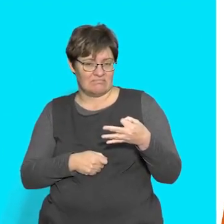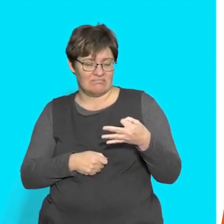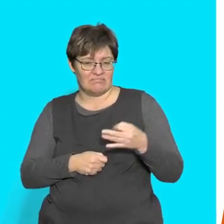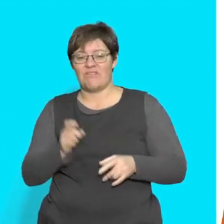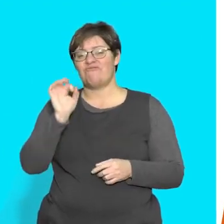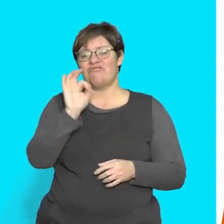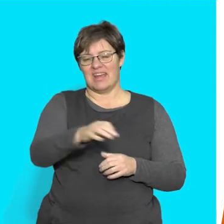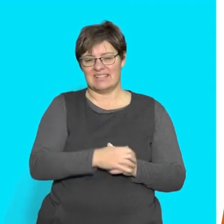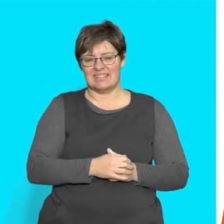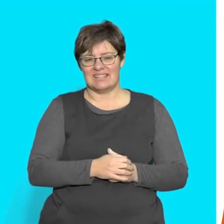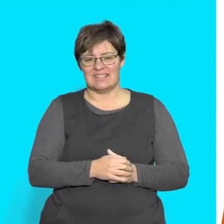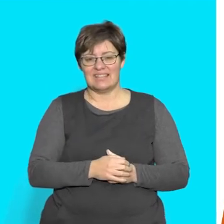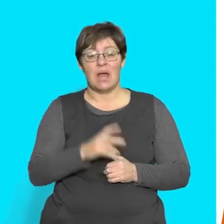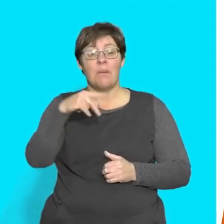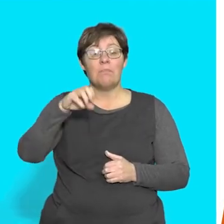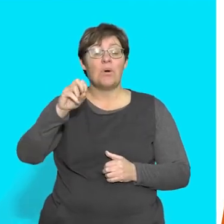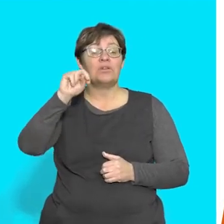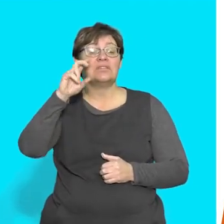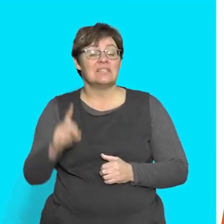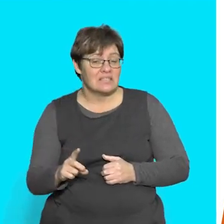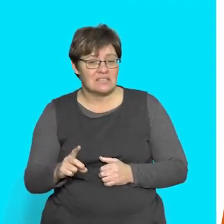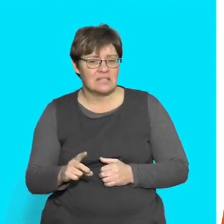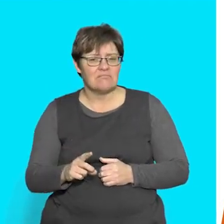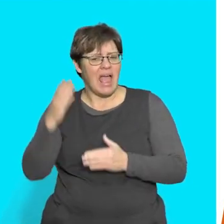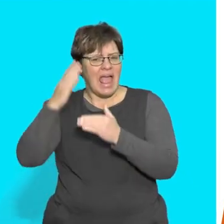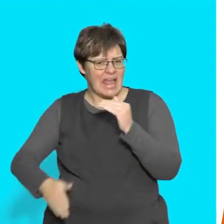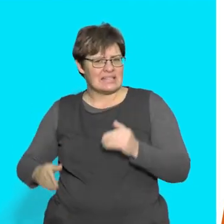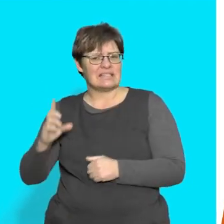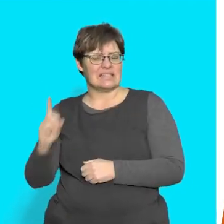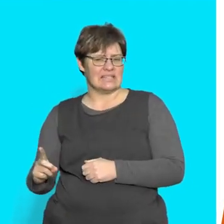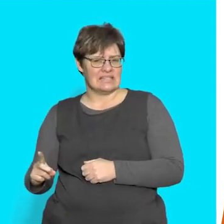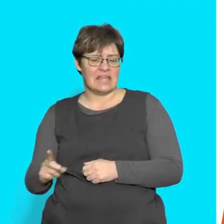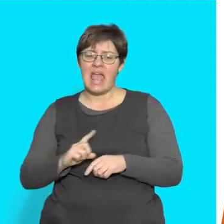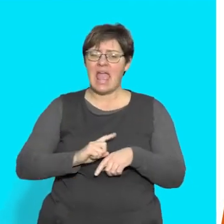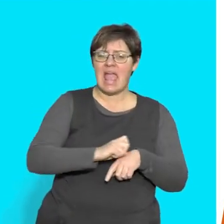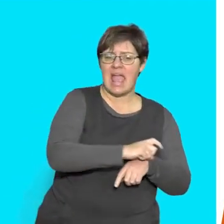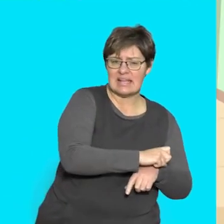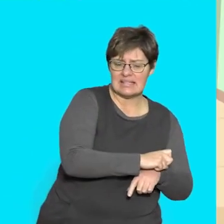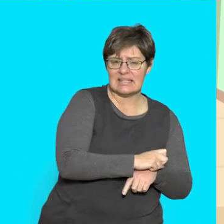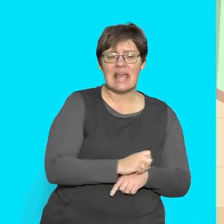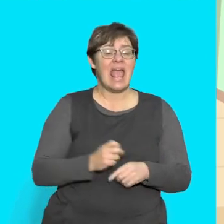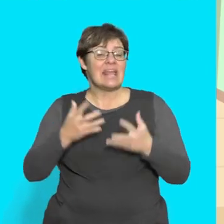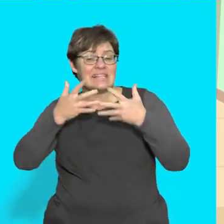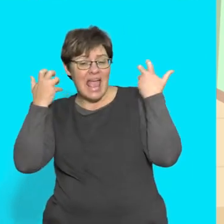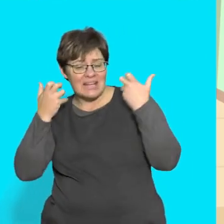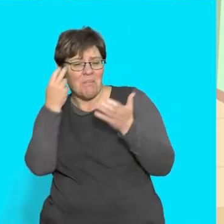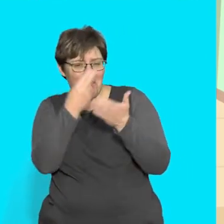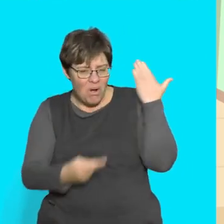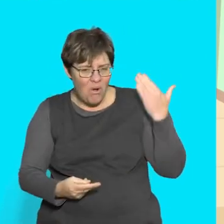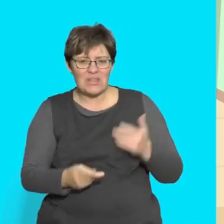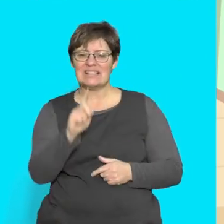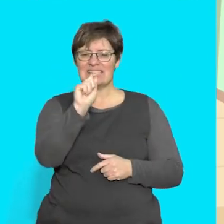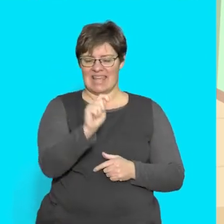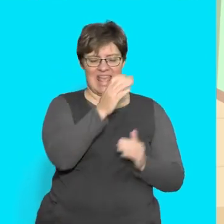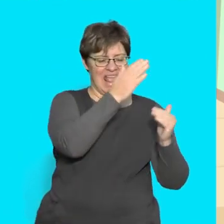Correct! Pond Ends in D While ant And cat Both end in